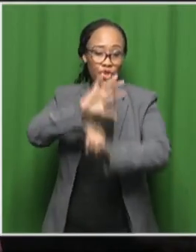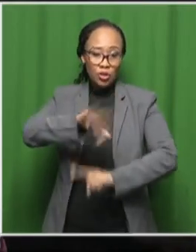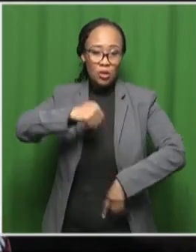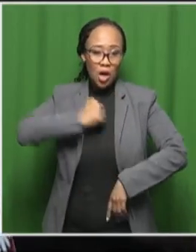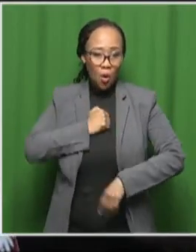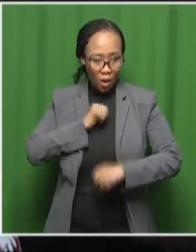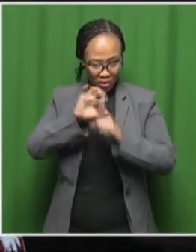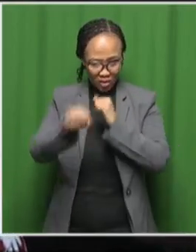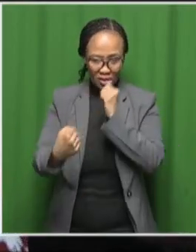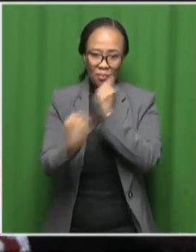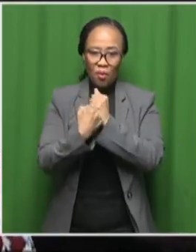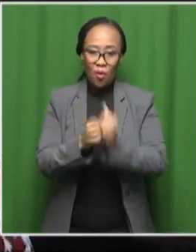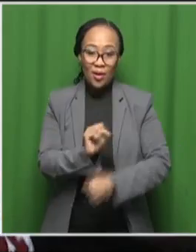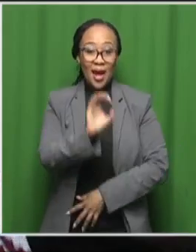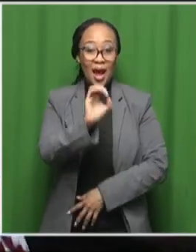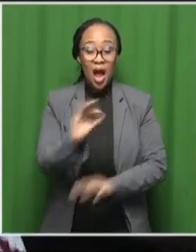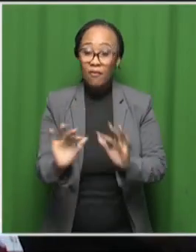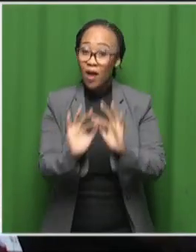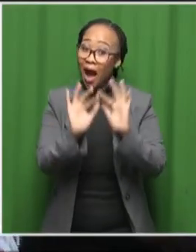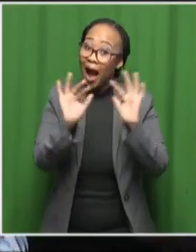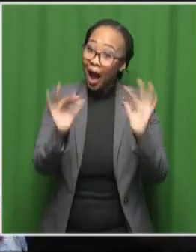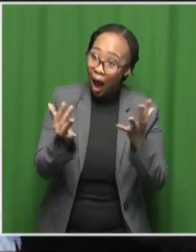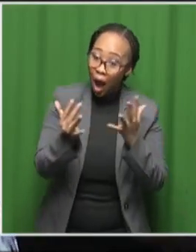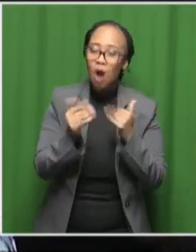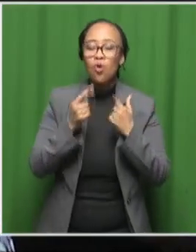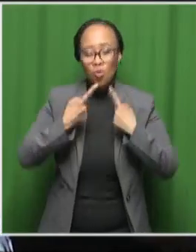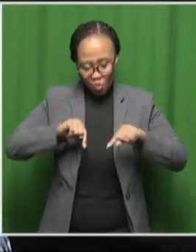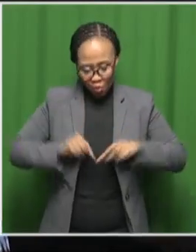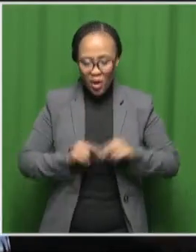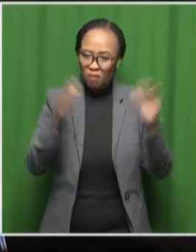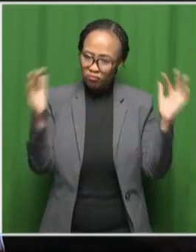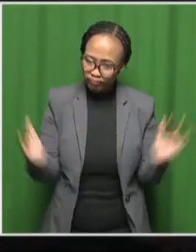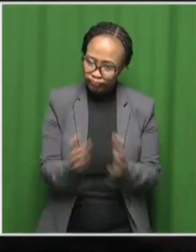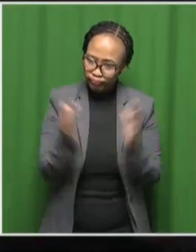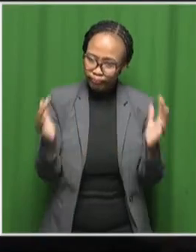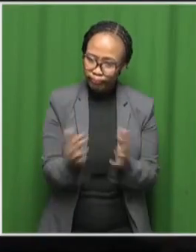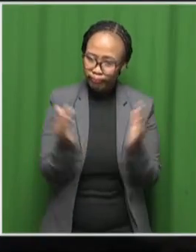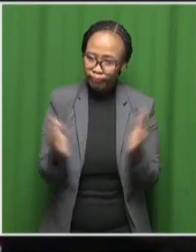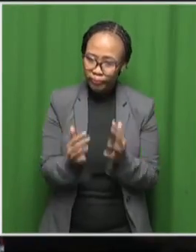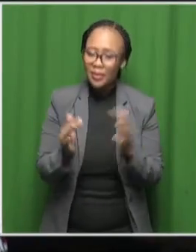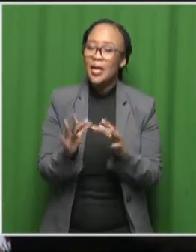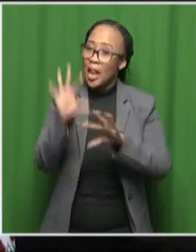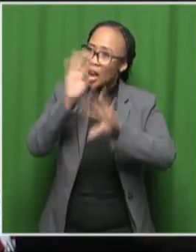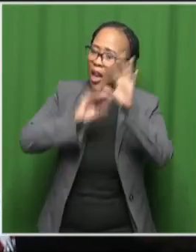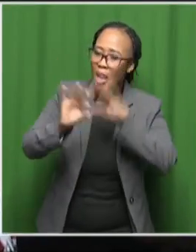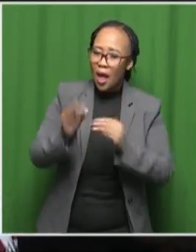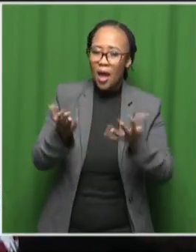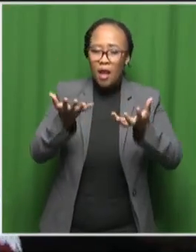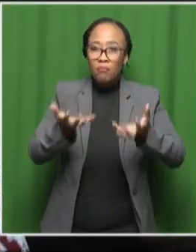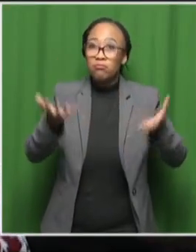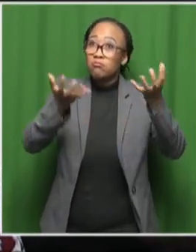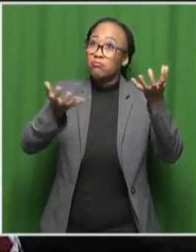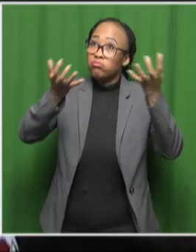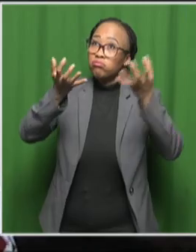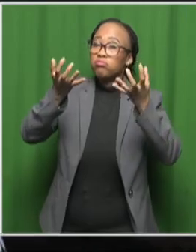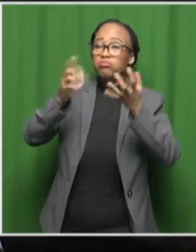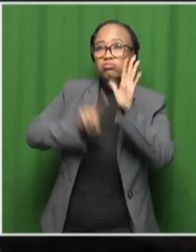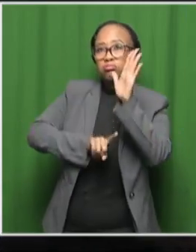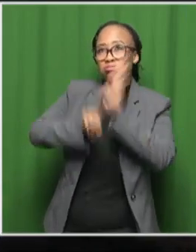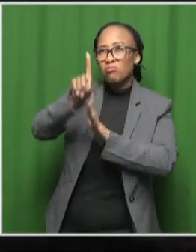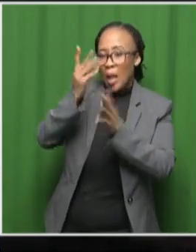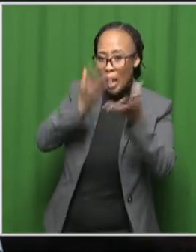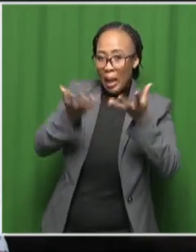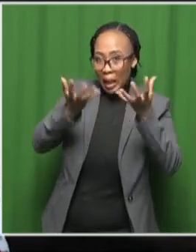education which is to promote astronomy and to promote STEM so we know that through astronomy as it is